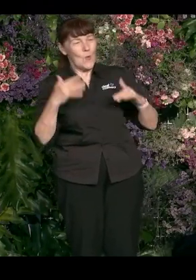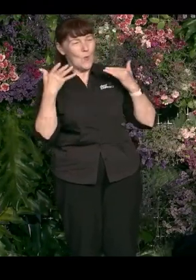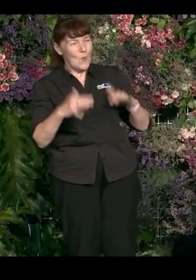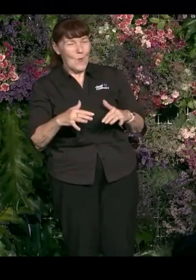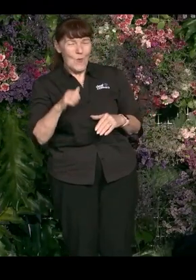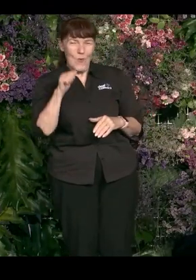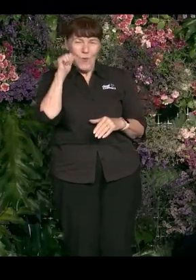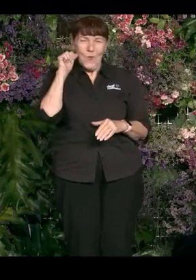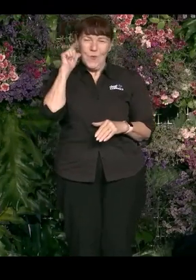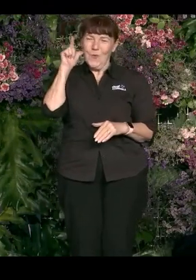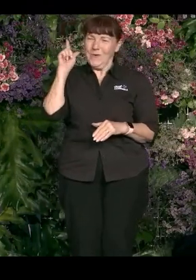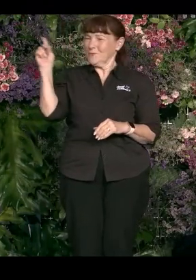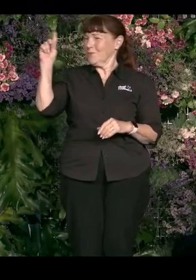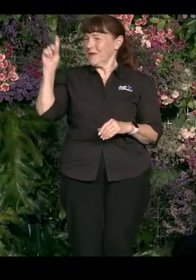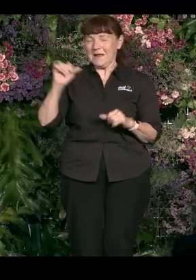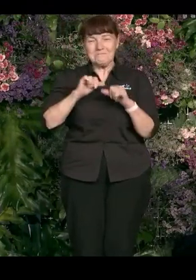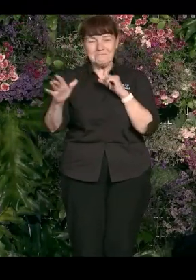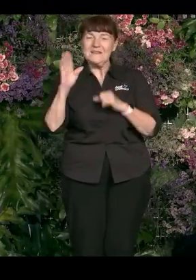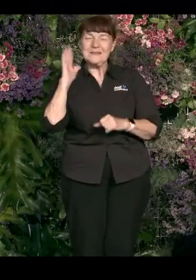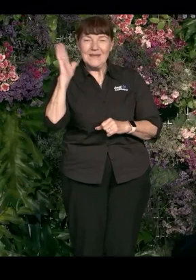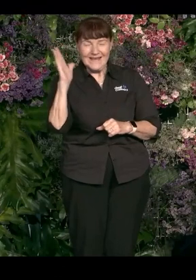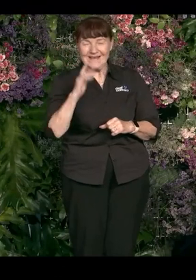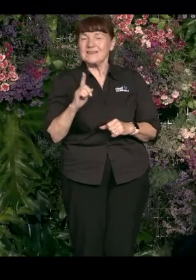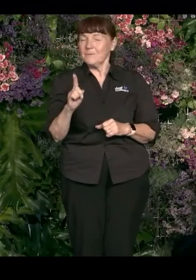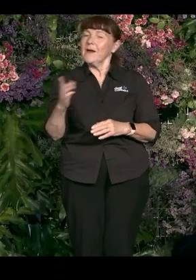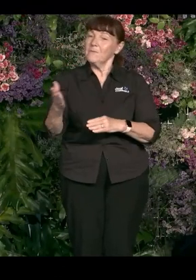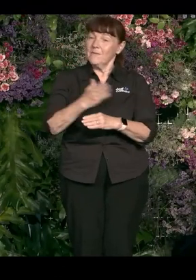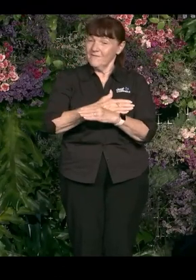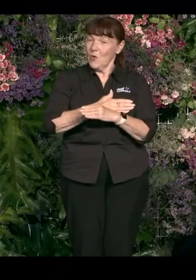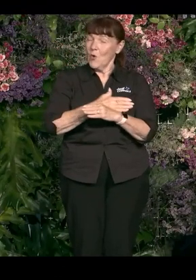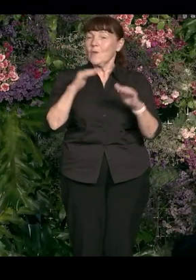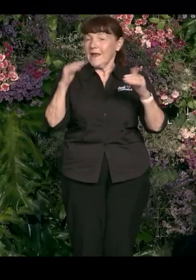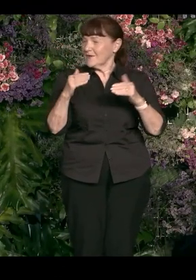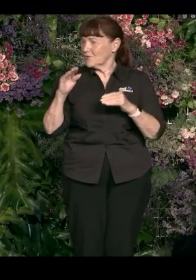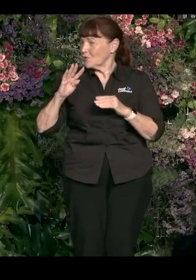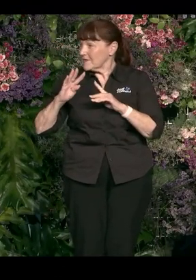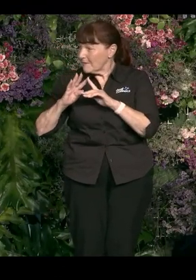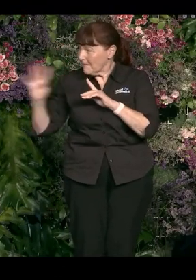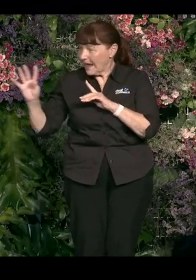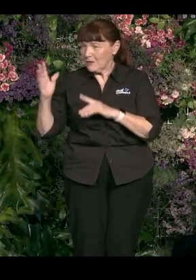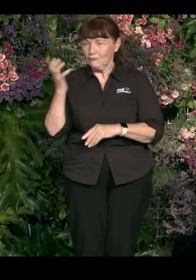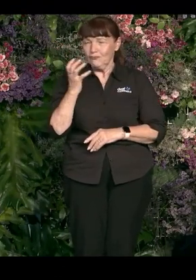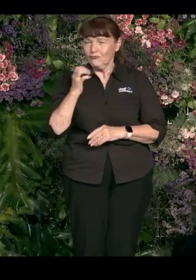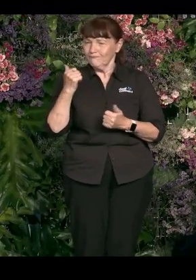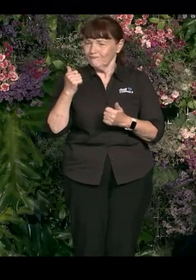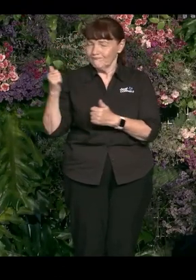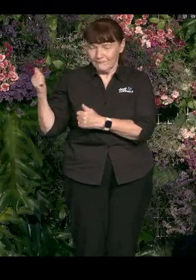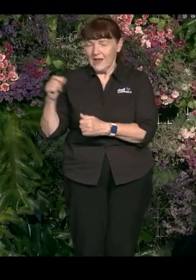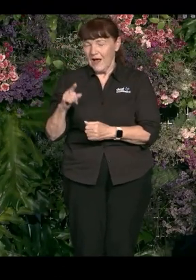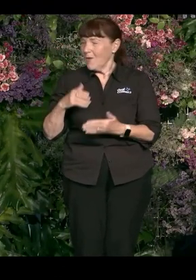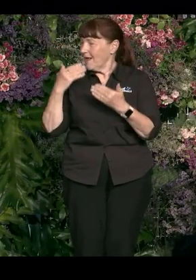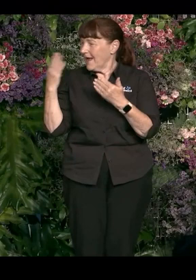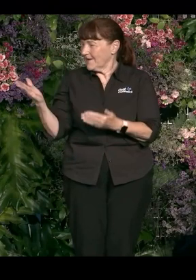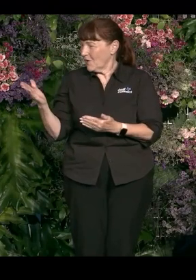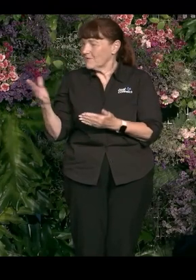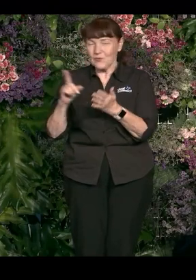few days and some incredible speakers. But before we introduce this incredible panel, I'm going to hand over